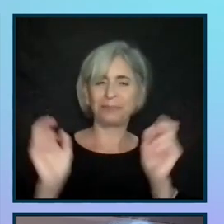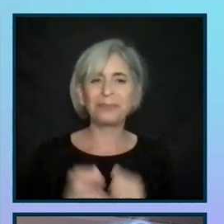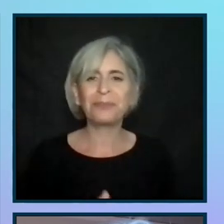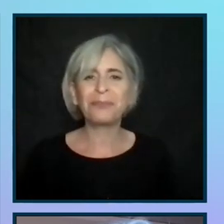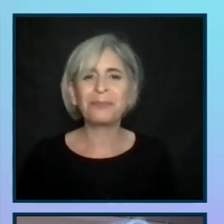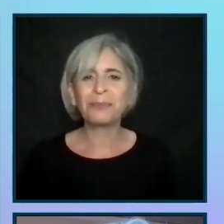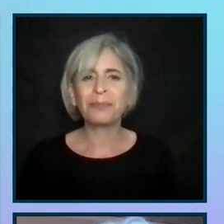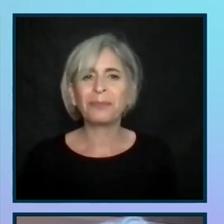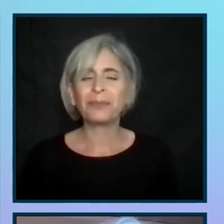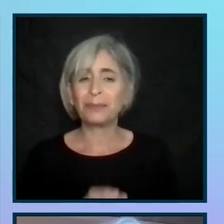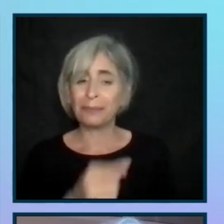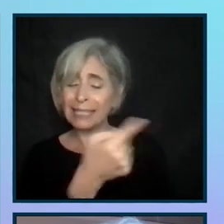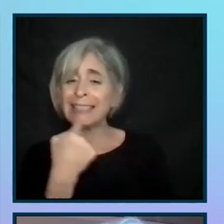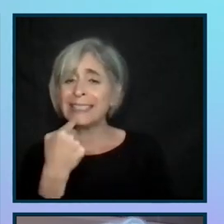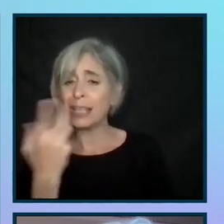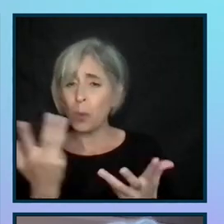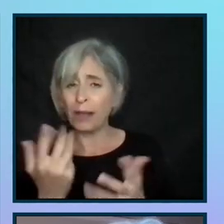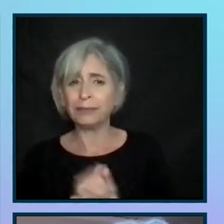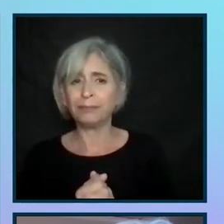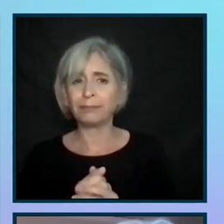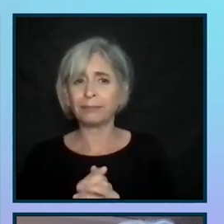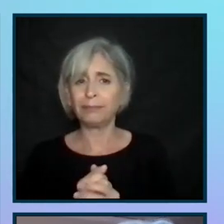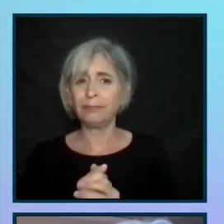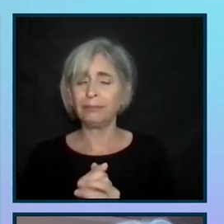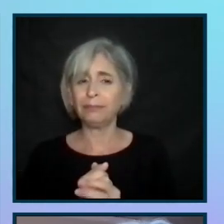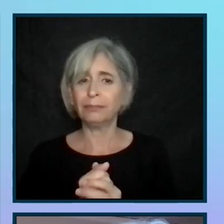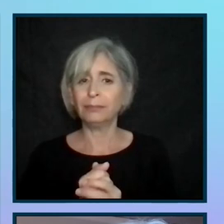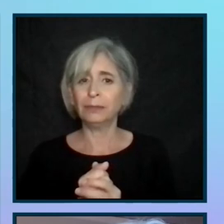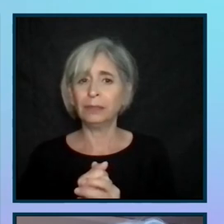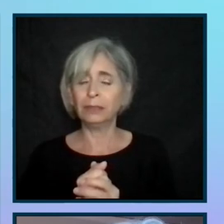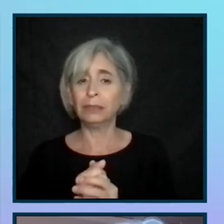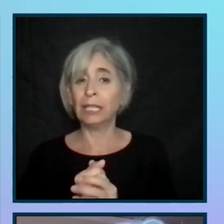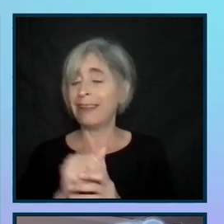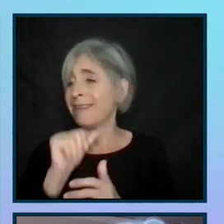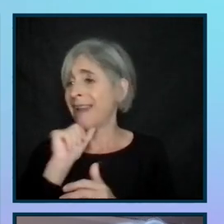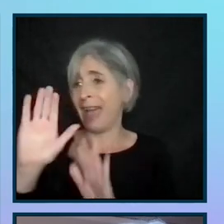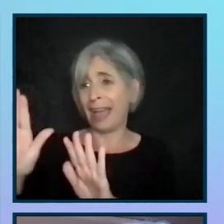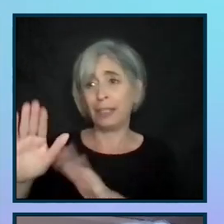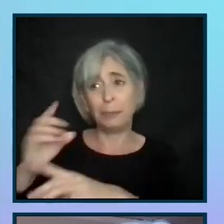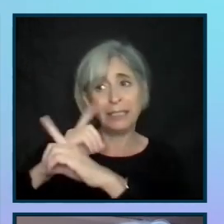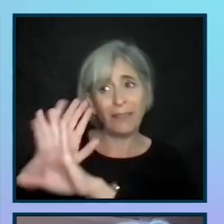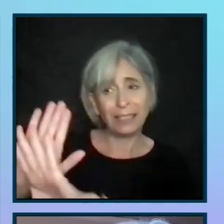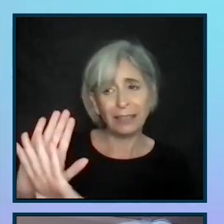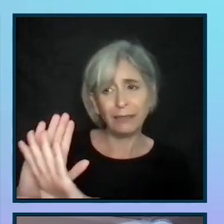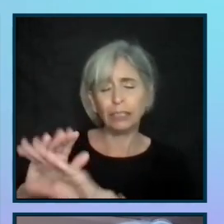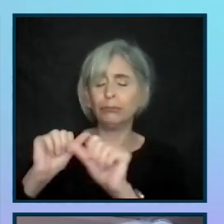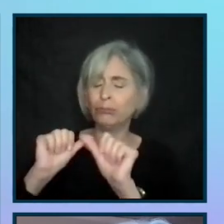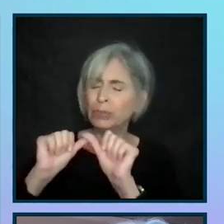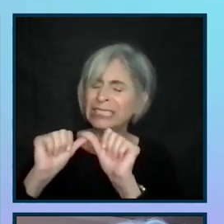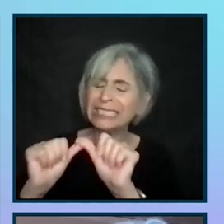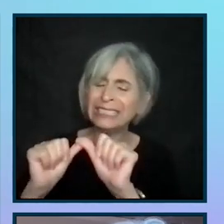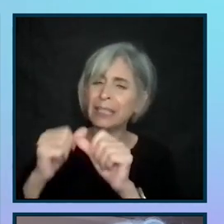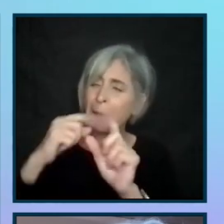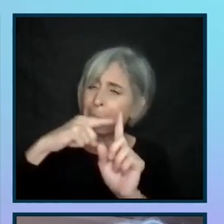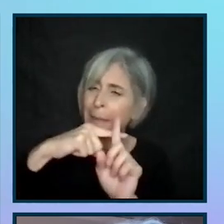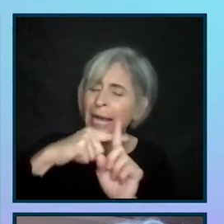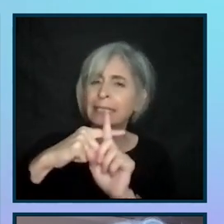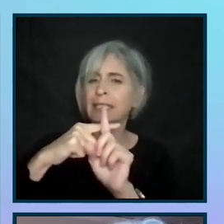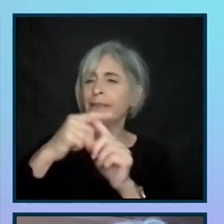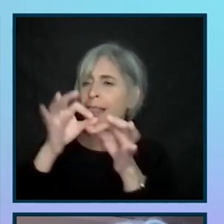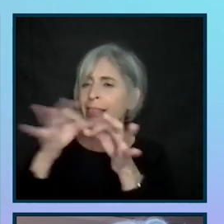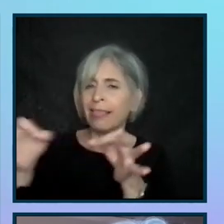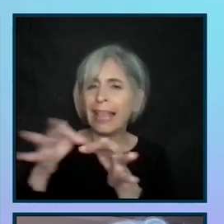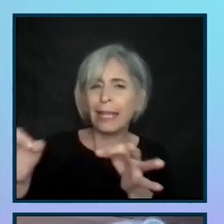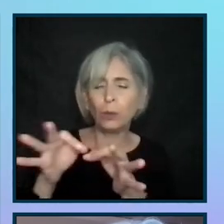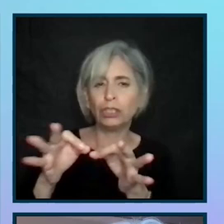And he says this, not putting folks on the defensive, using persistent and positively framed language,